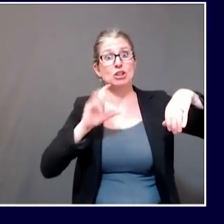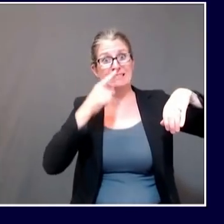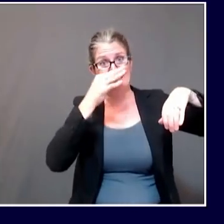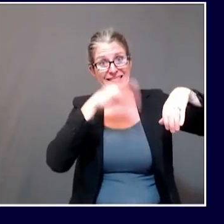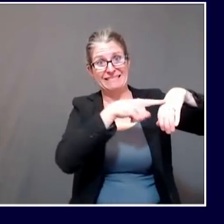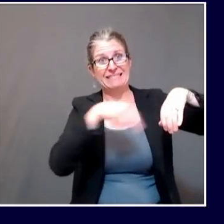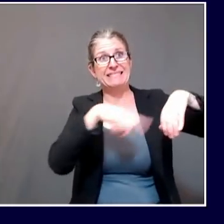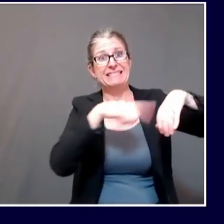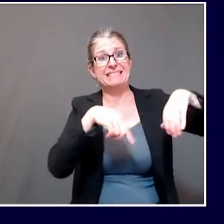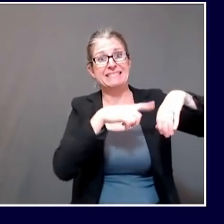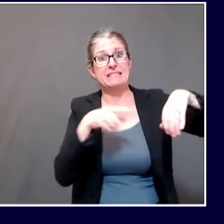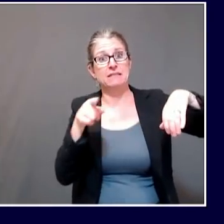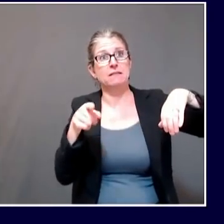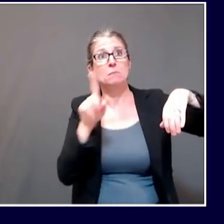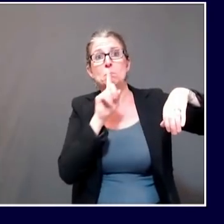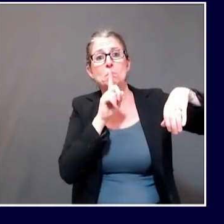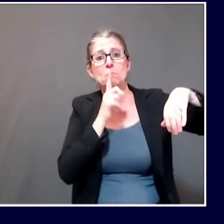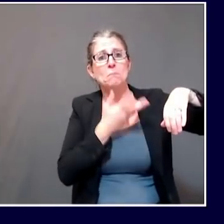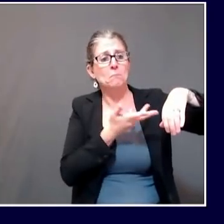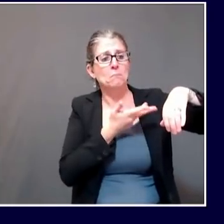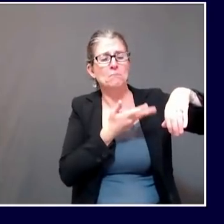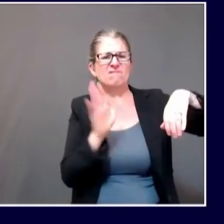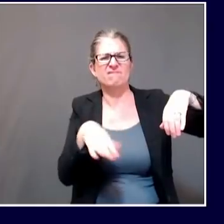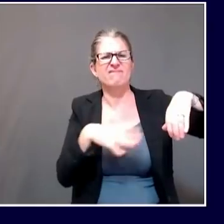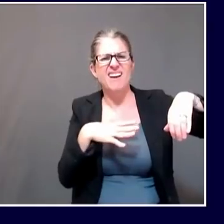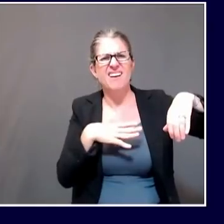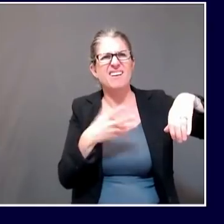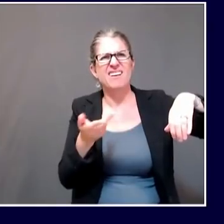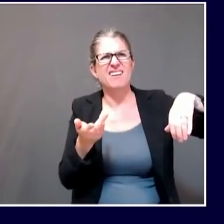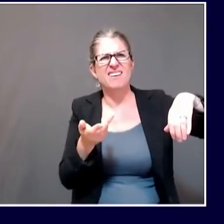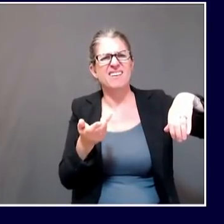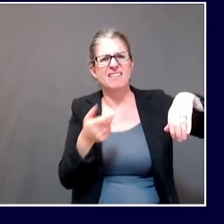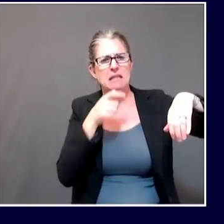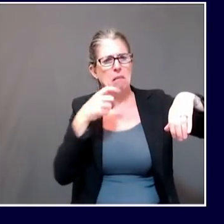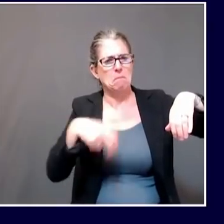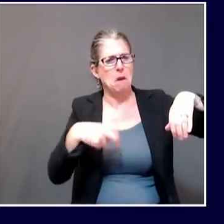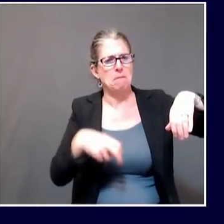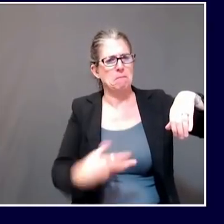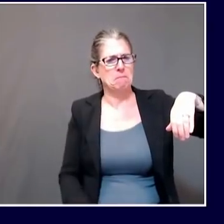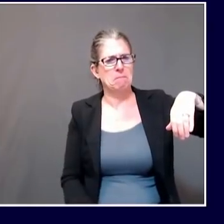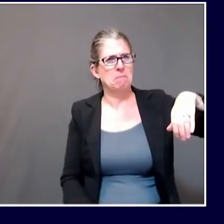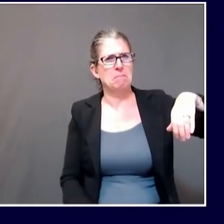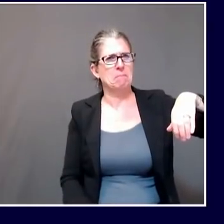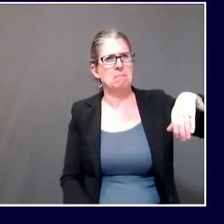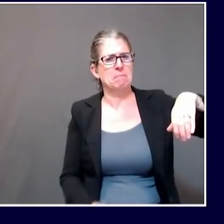respect. The risk is because of individuals, not because of a building itself.